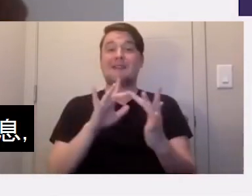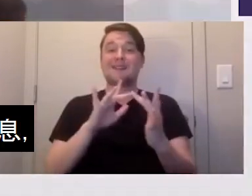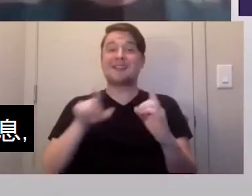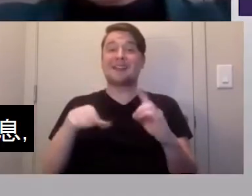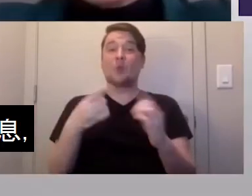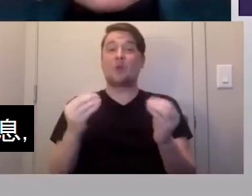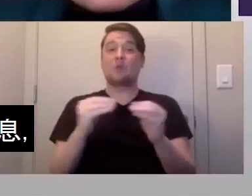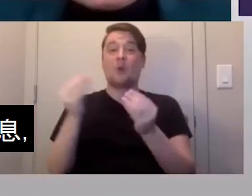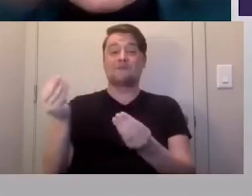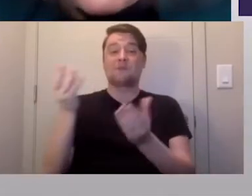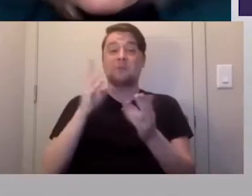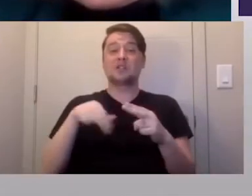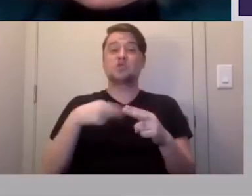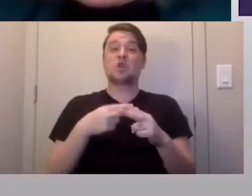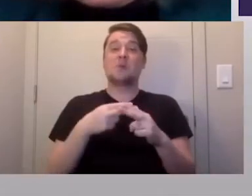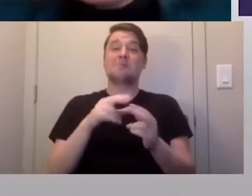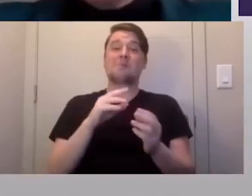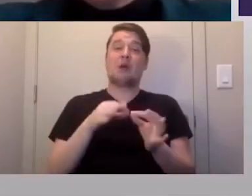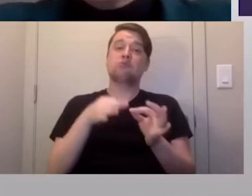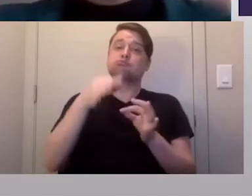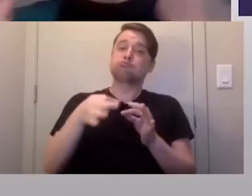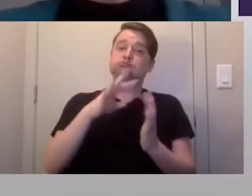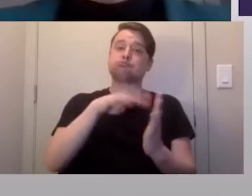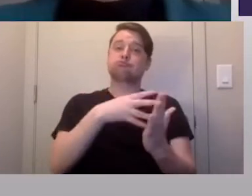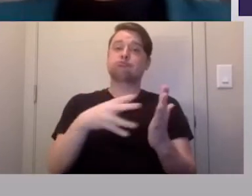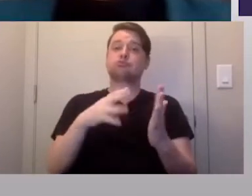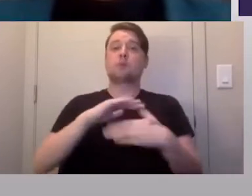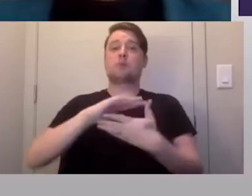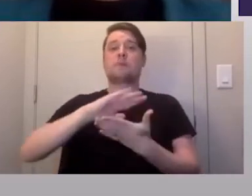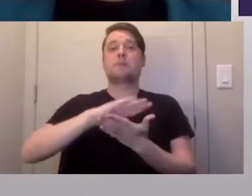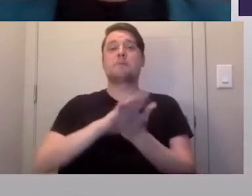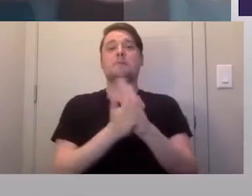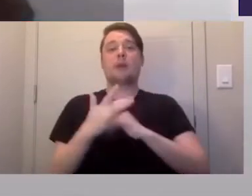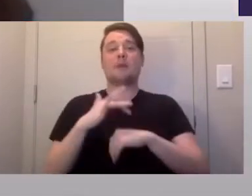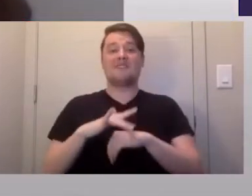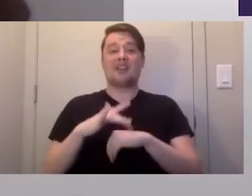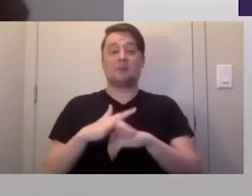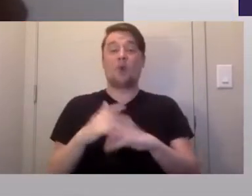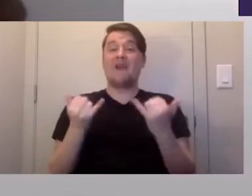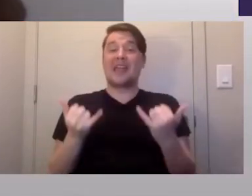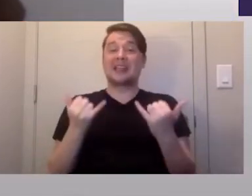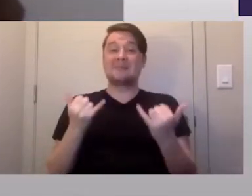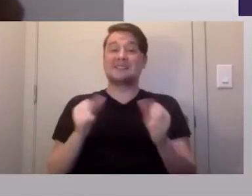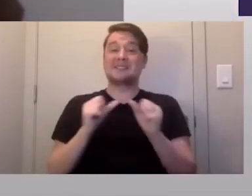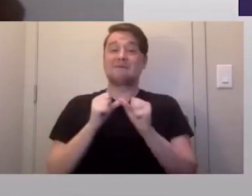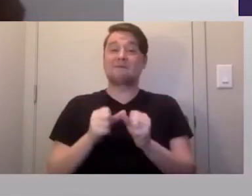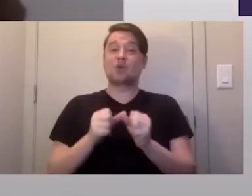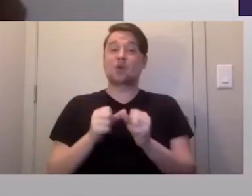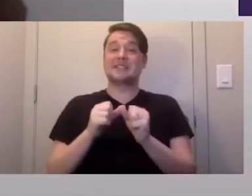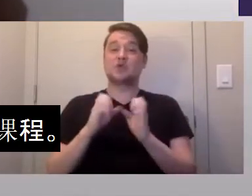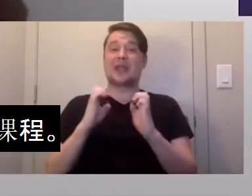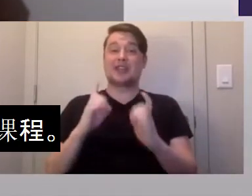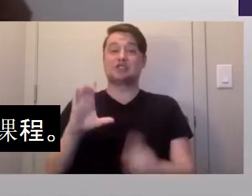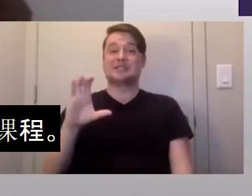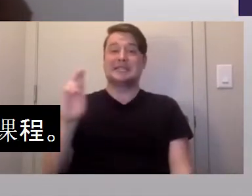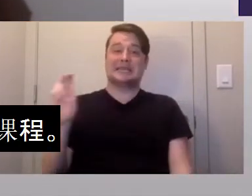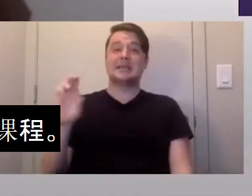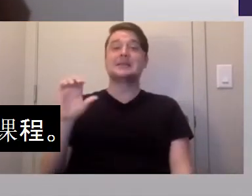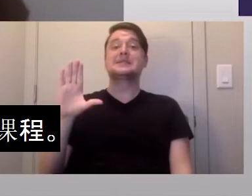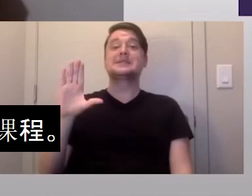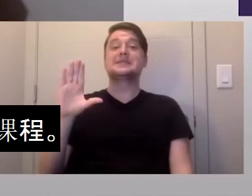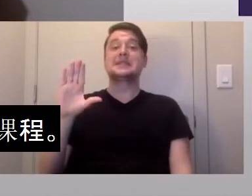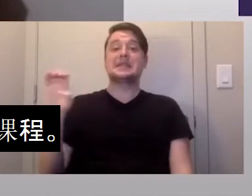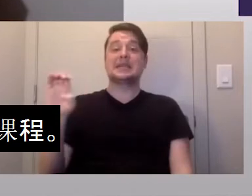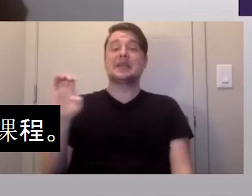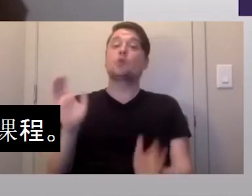information about rescheduling becomes available. In the meantime, for continuing education, we strongly encourage you